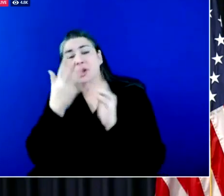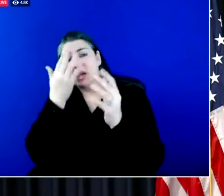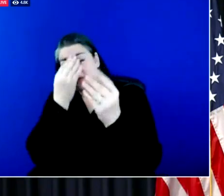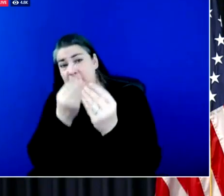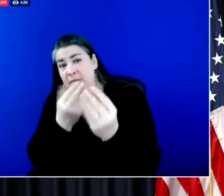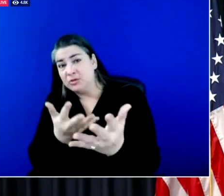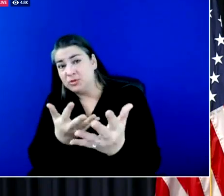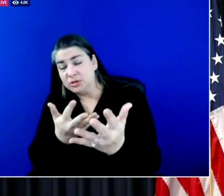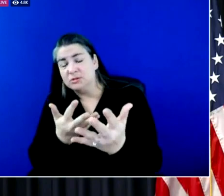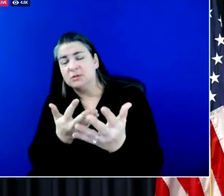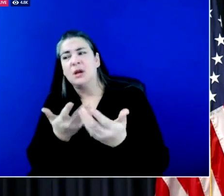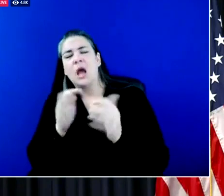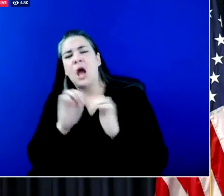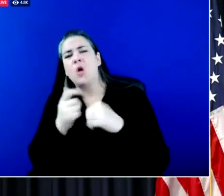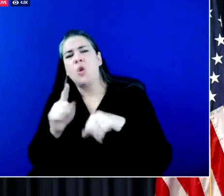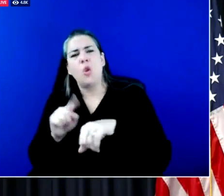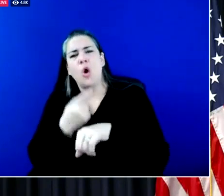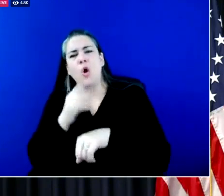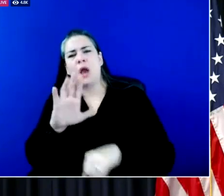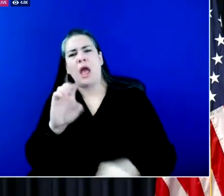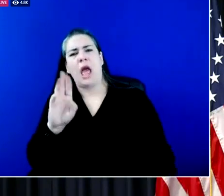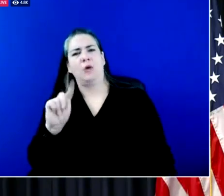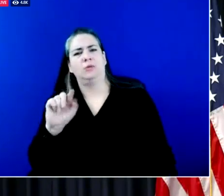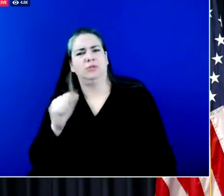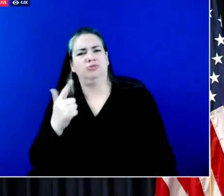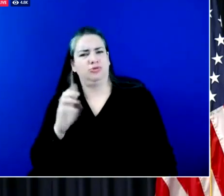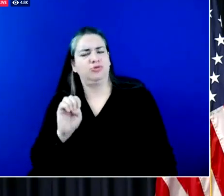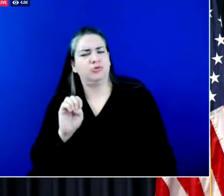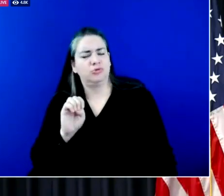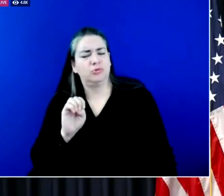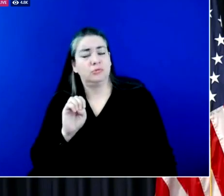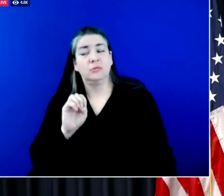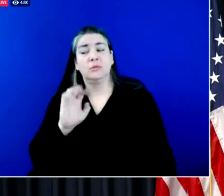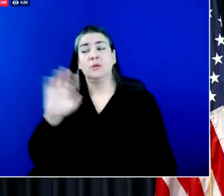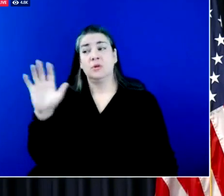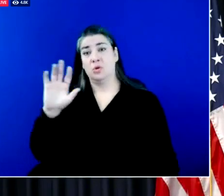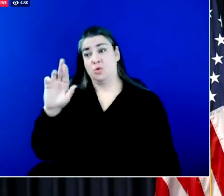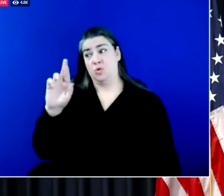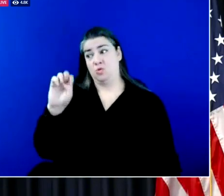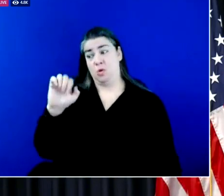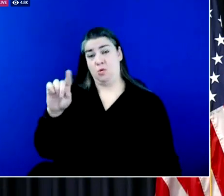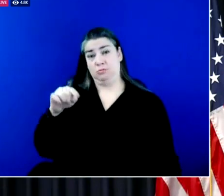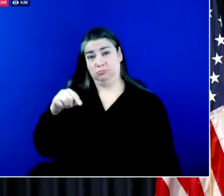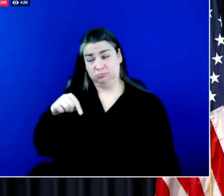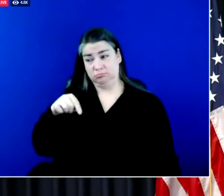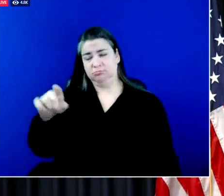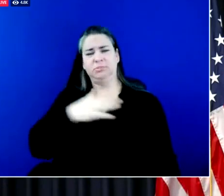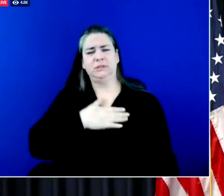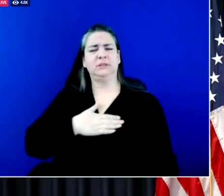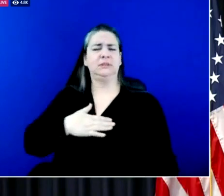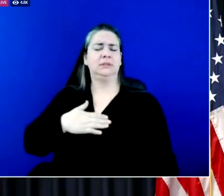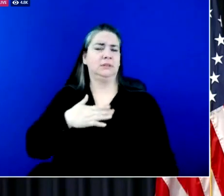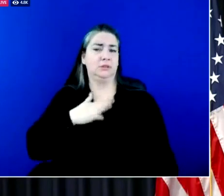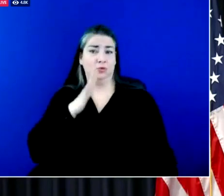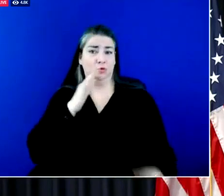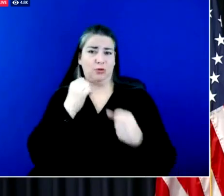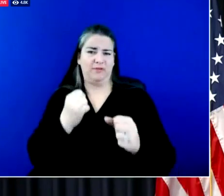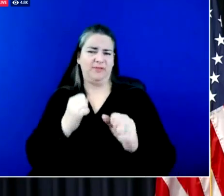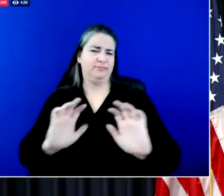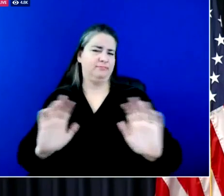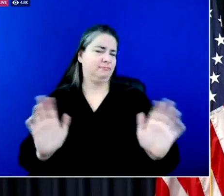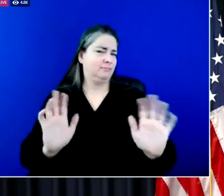duration of your outage on roads. We are reminding Kentucky ins to please stay off of them unless necessary.